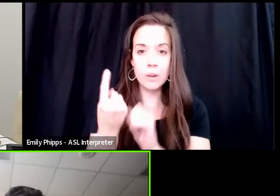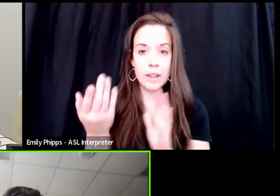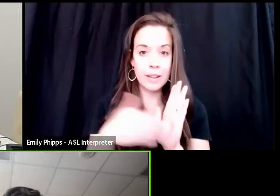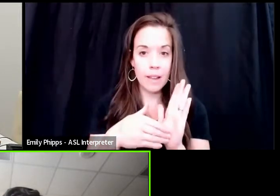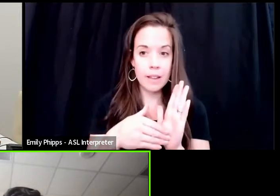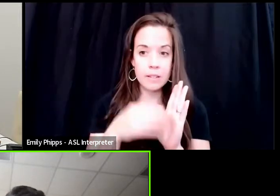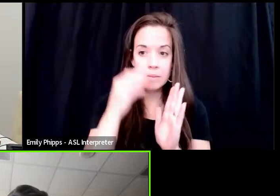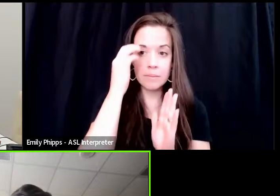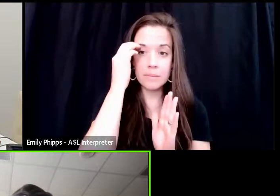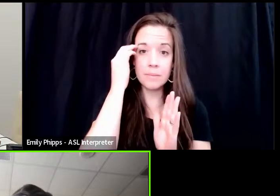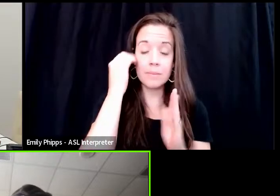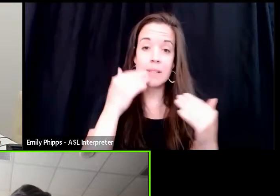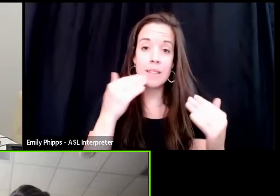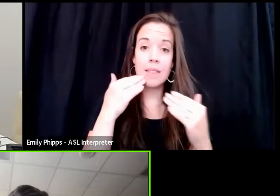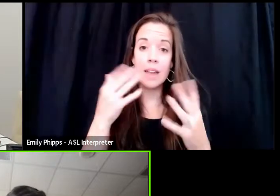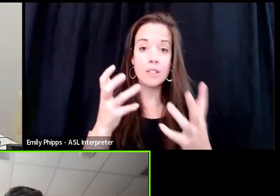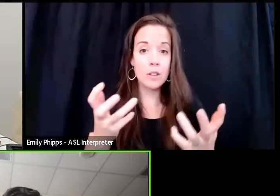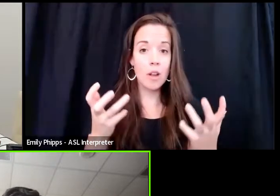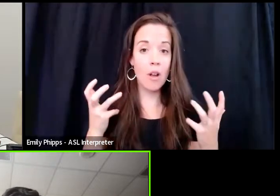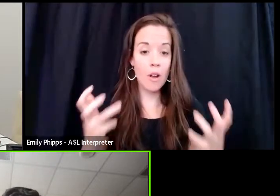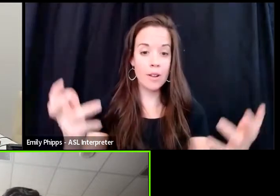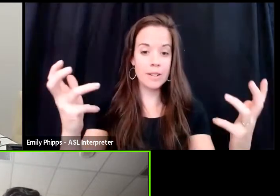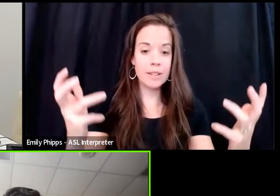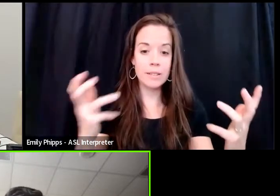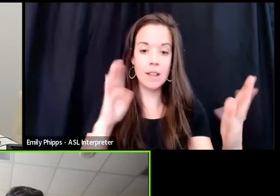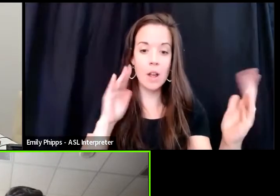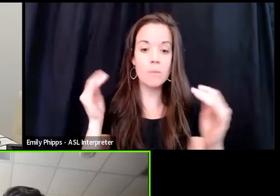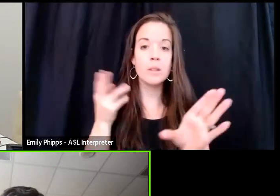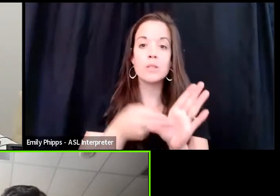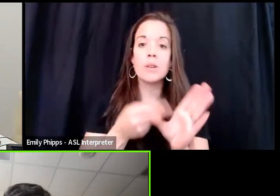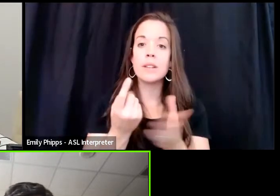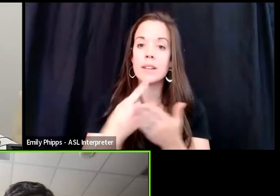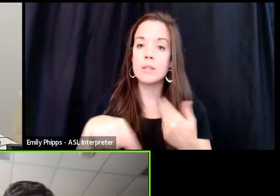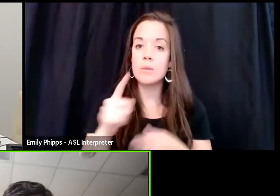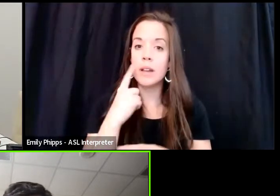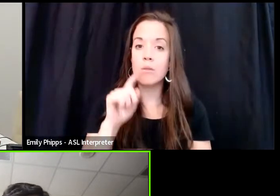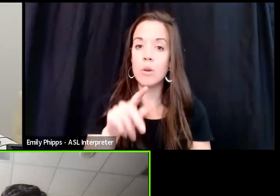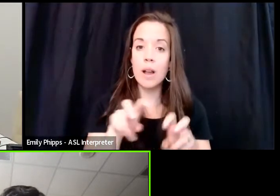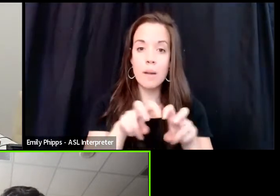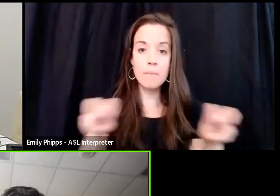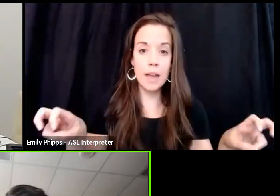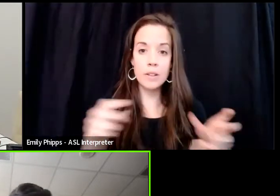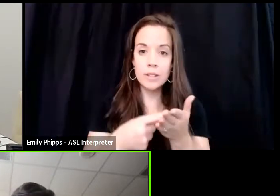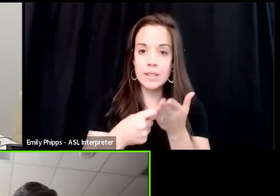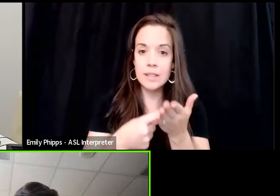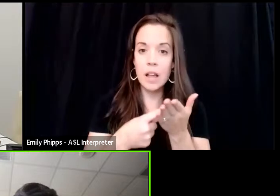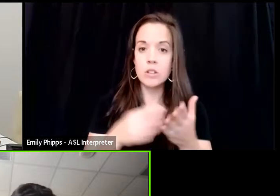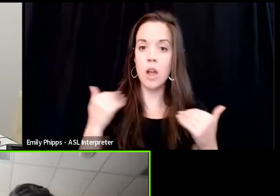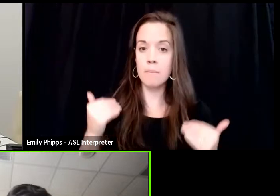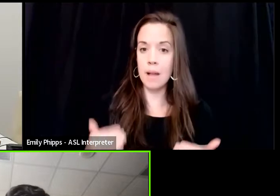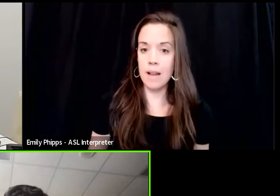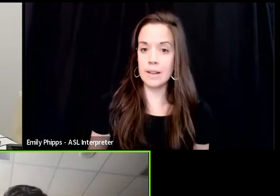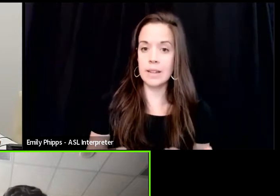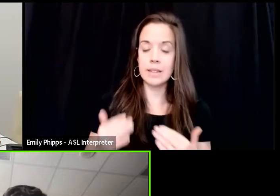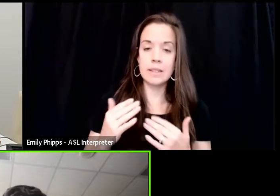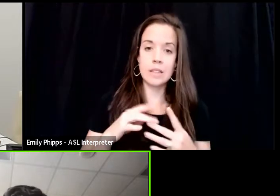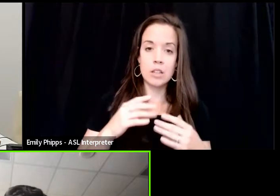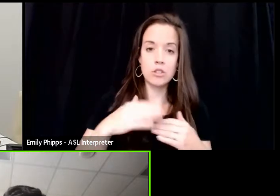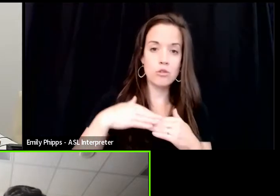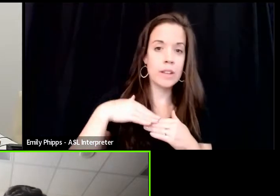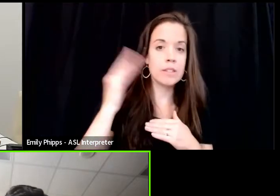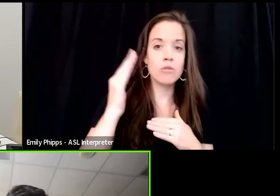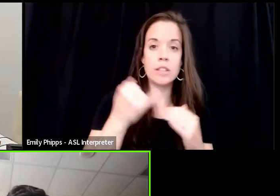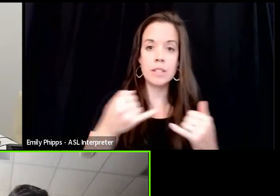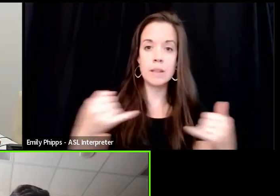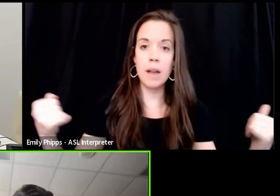thanks to the audience. And I hope you'll join us next week for a panel discussion on bodies transgressing boundaries.